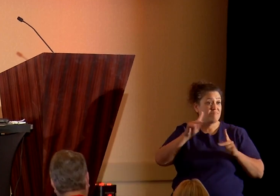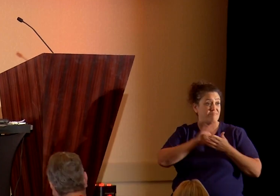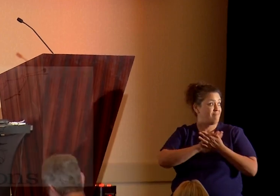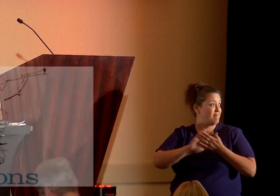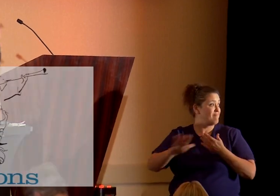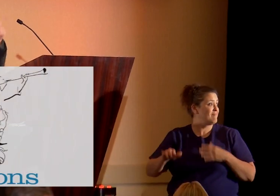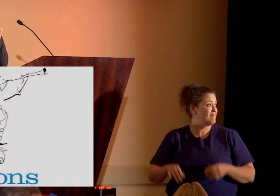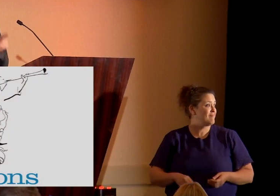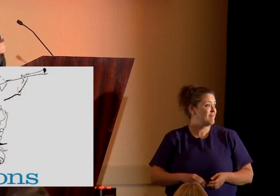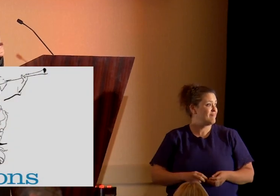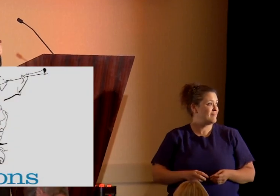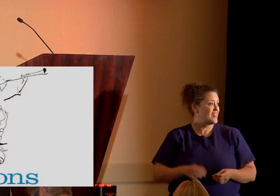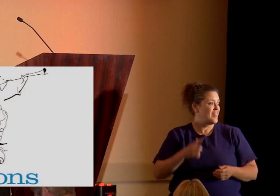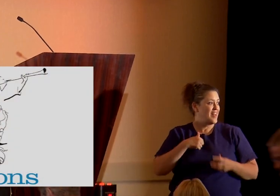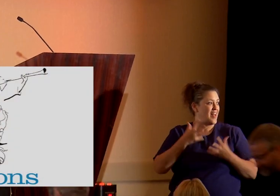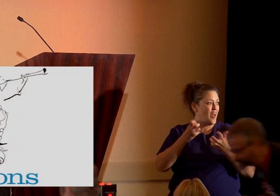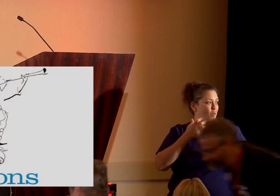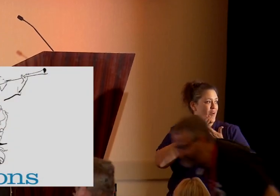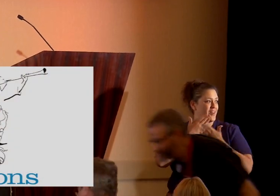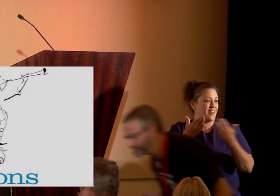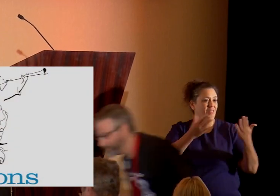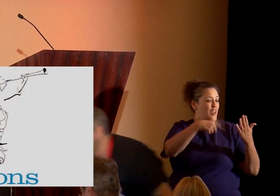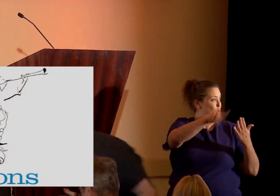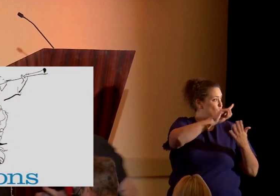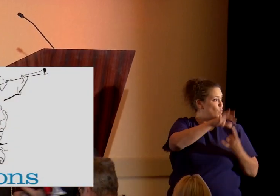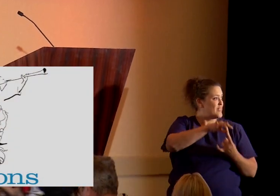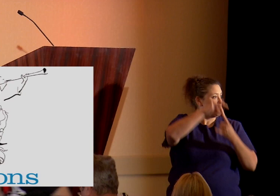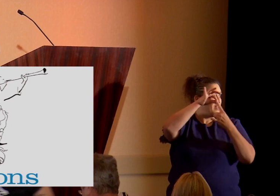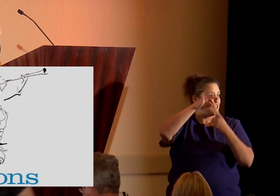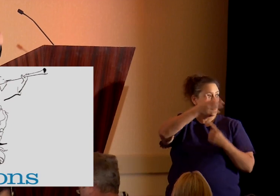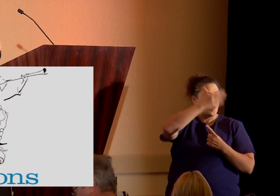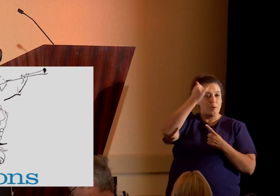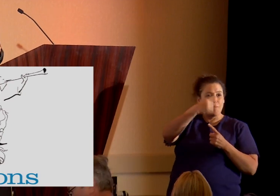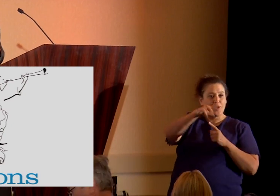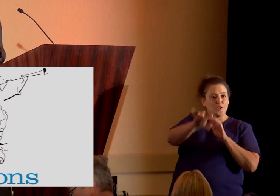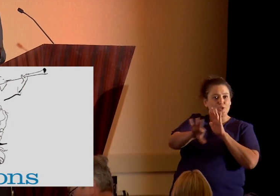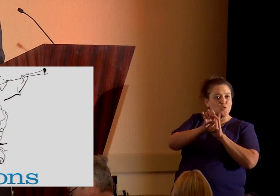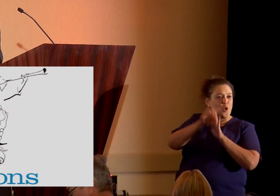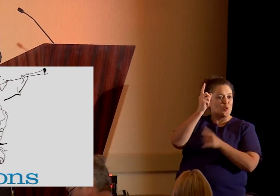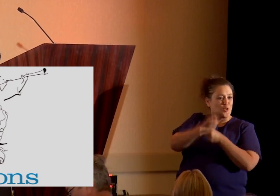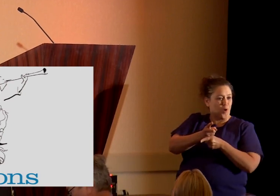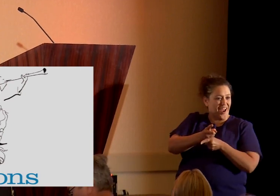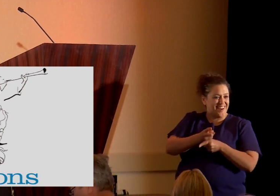I want to thank you guys especially. And do you know why? Because you chose the right.